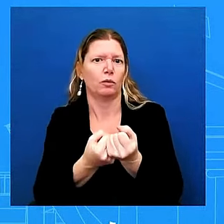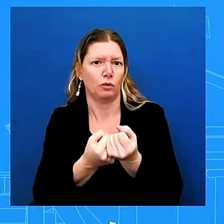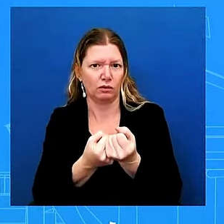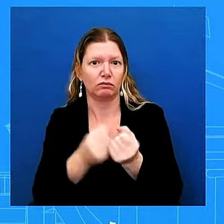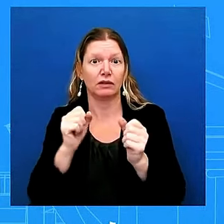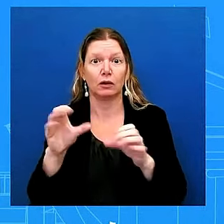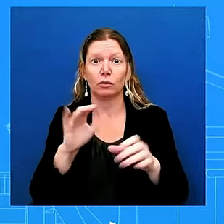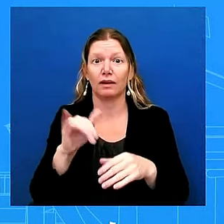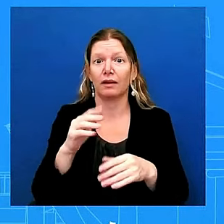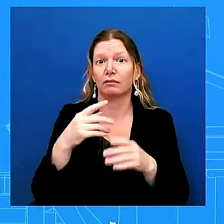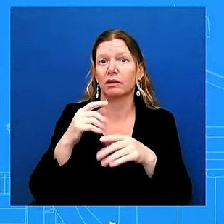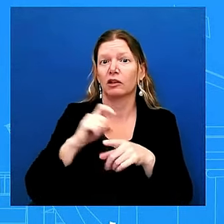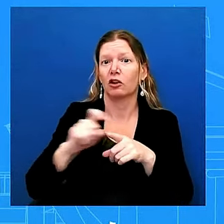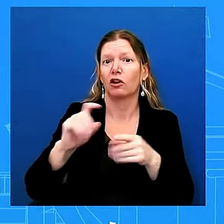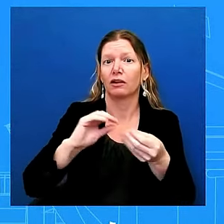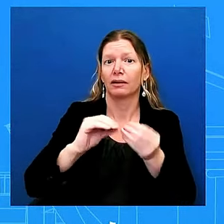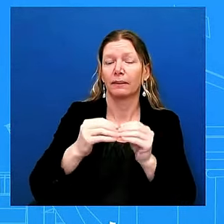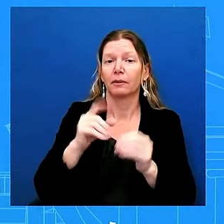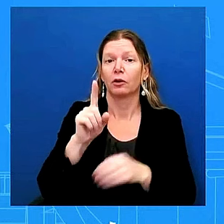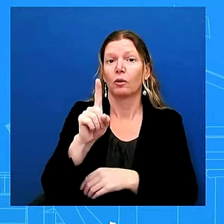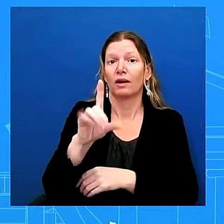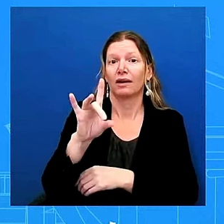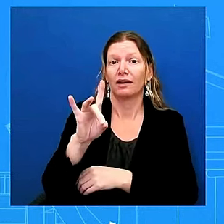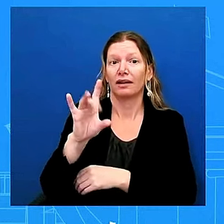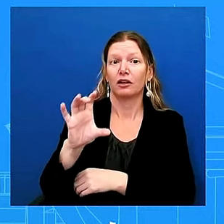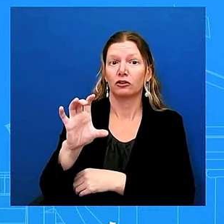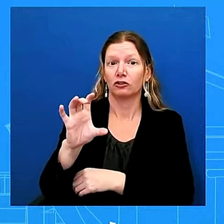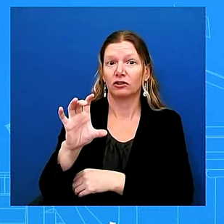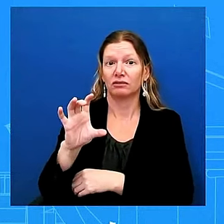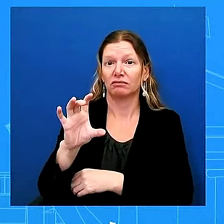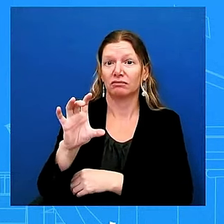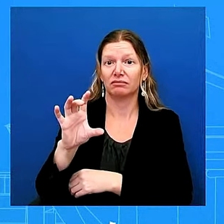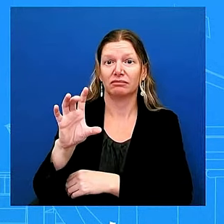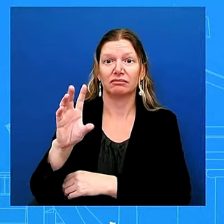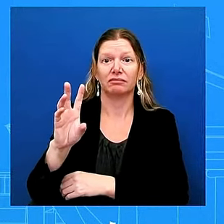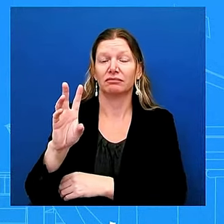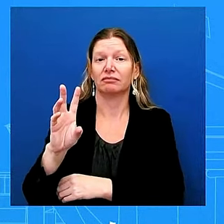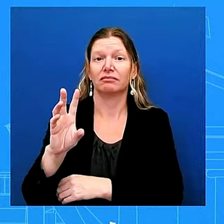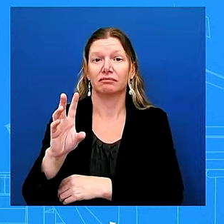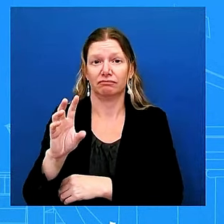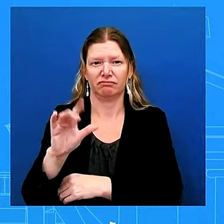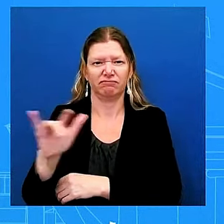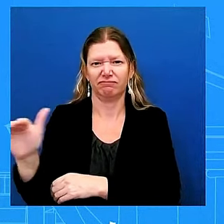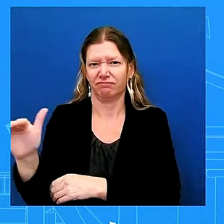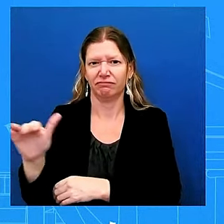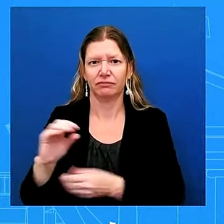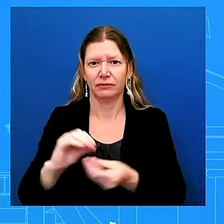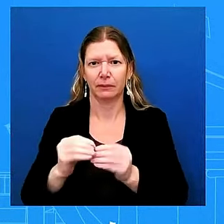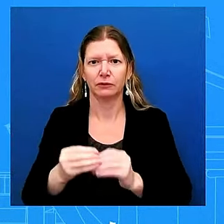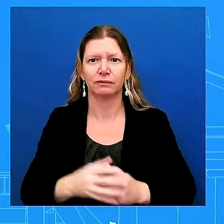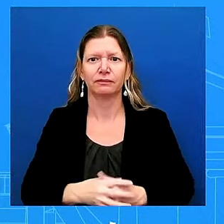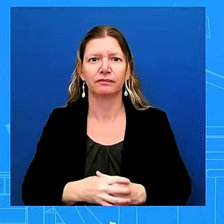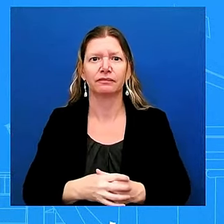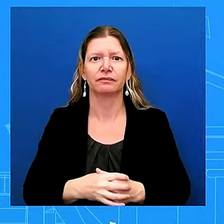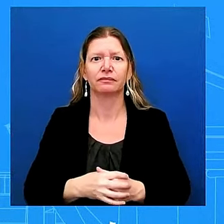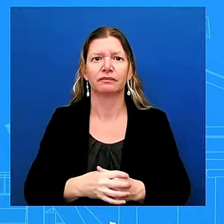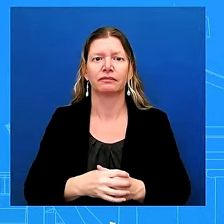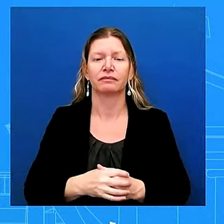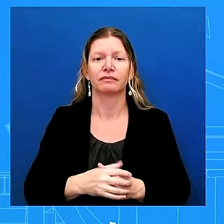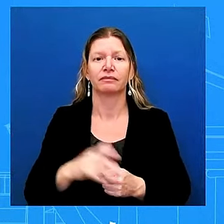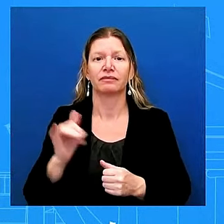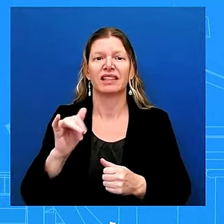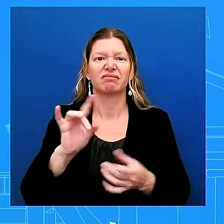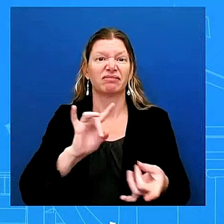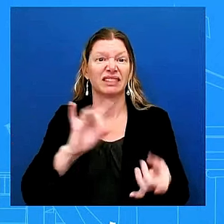registering on disasterassistance.gov or by filling out an application on your mobile